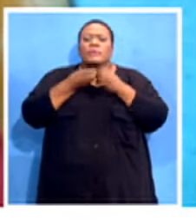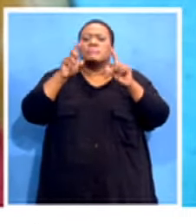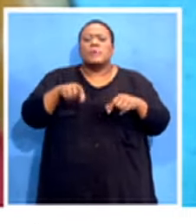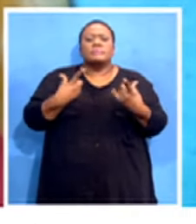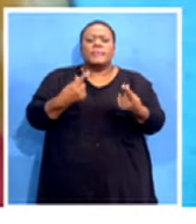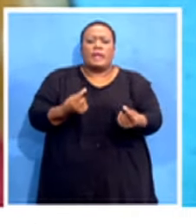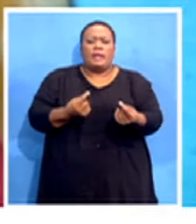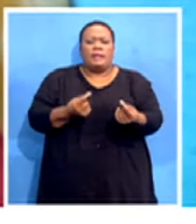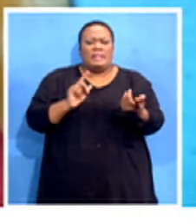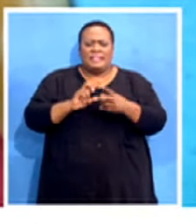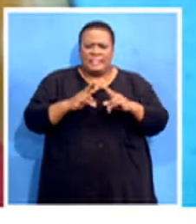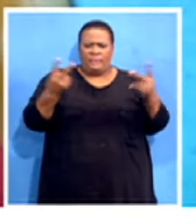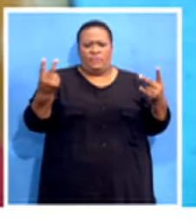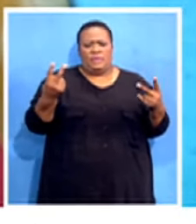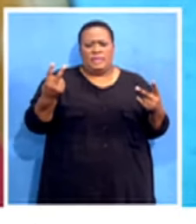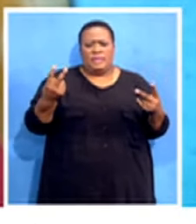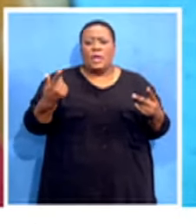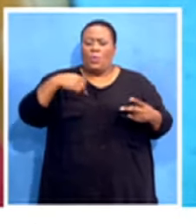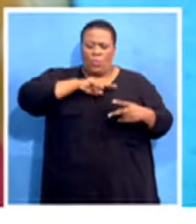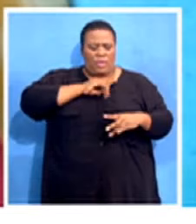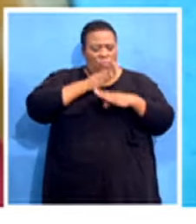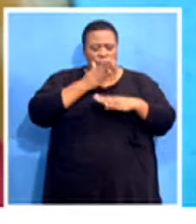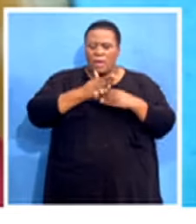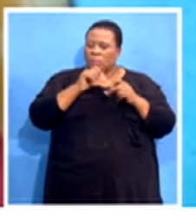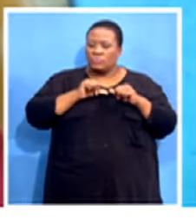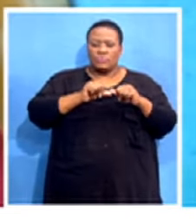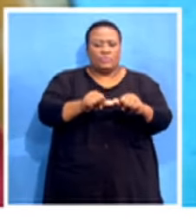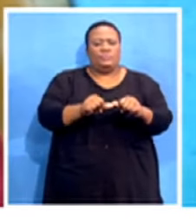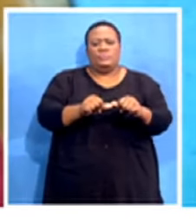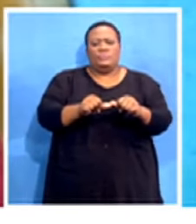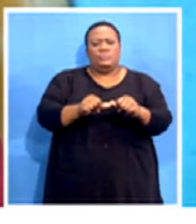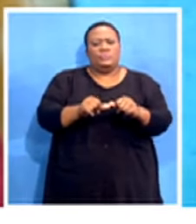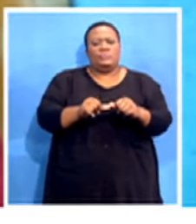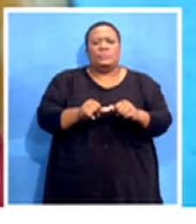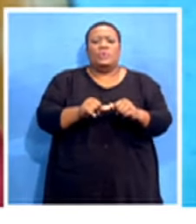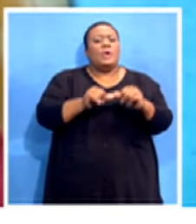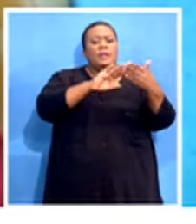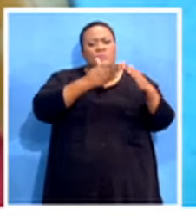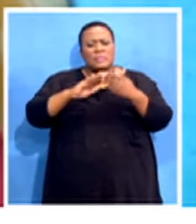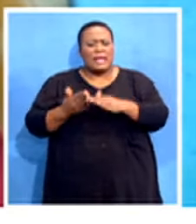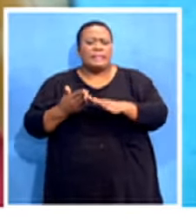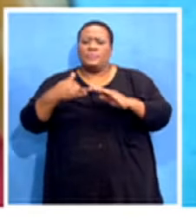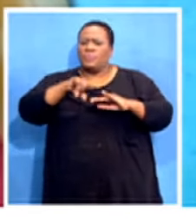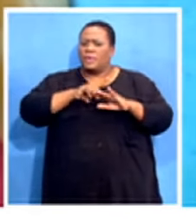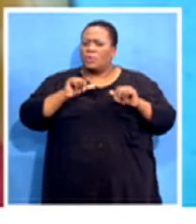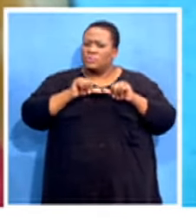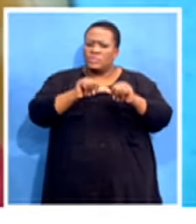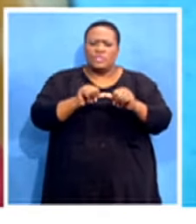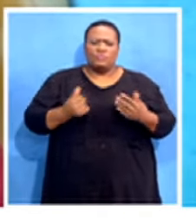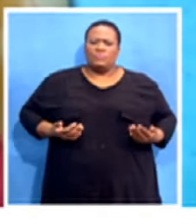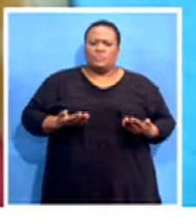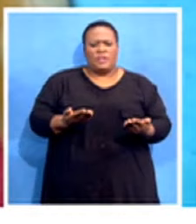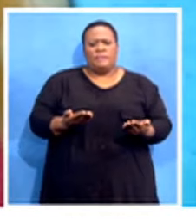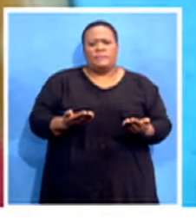demonstrated, we have not neglected our workstation, we have not neglected our society and the people that are sick. We kept on waking,